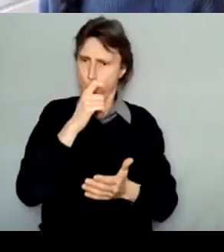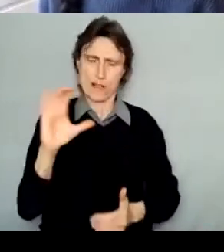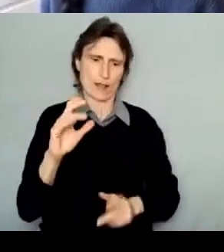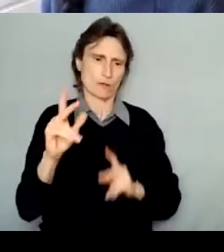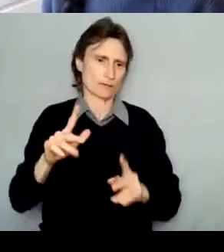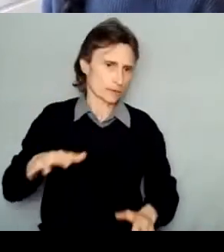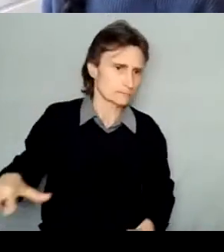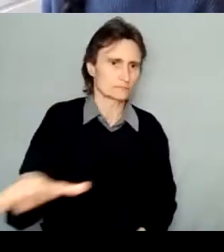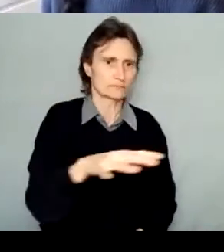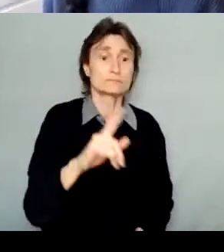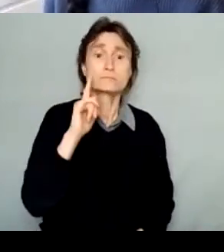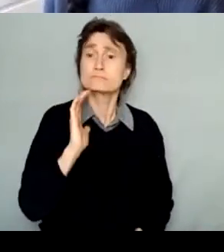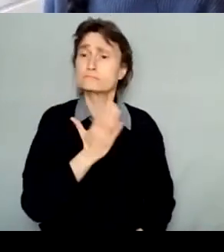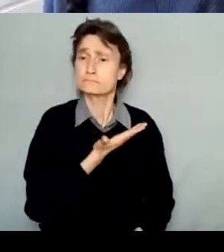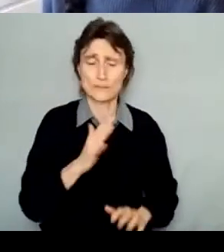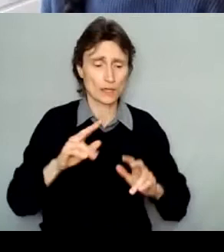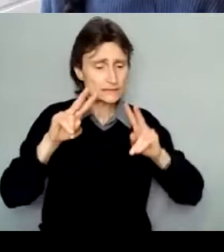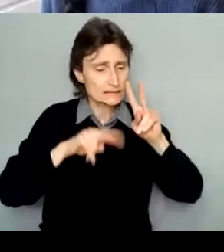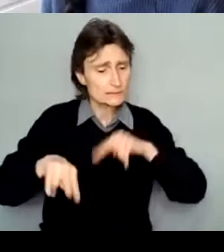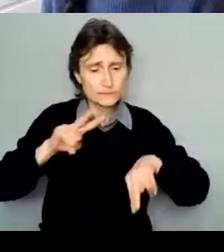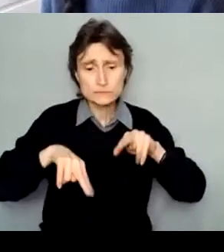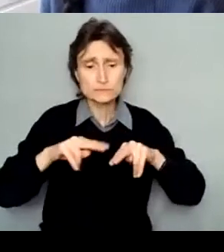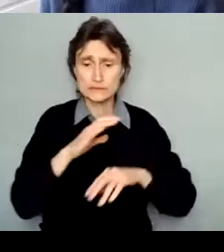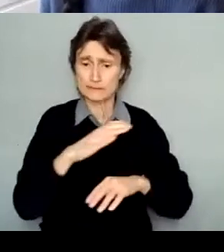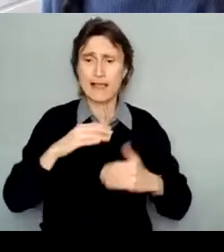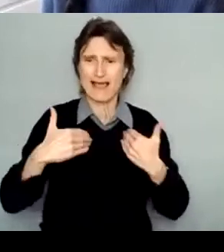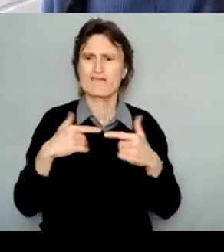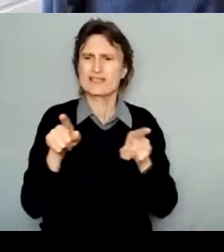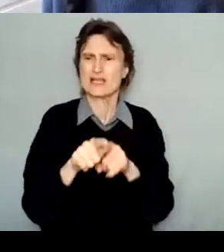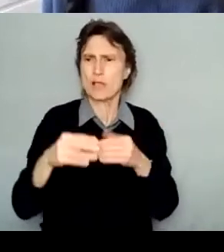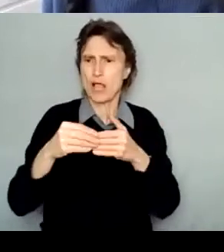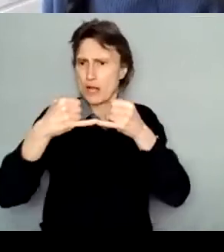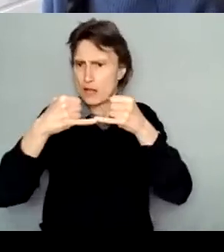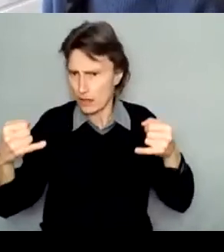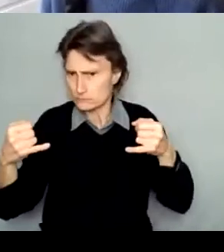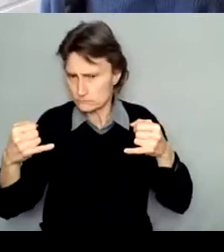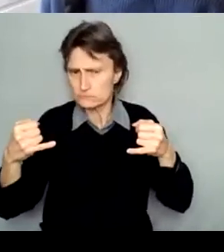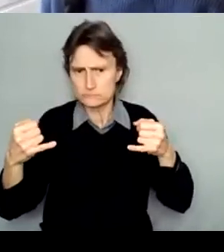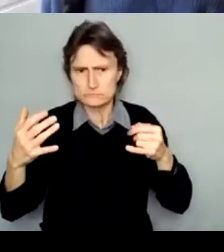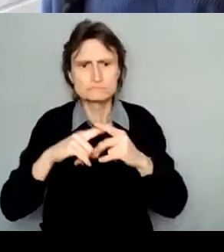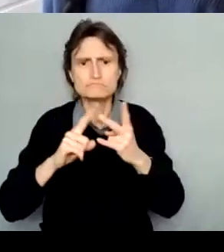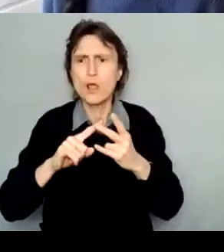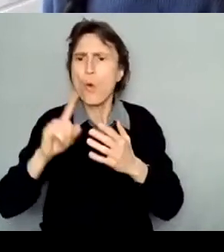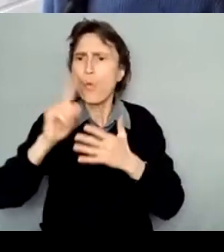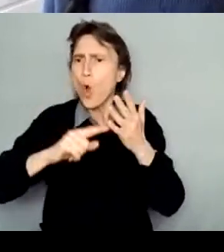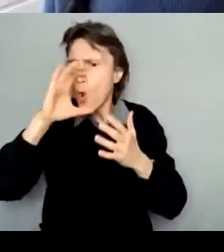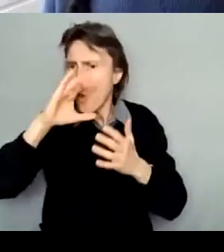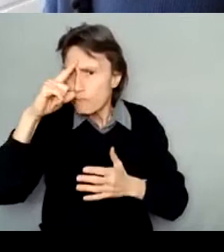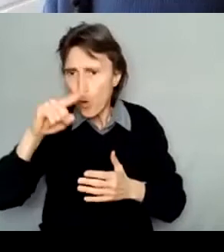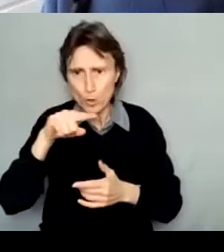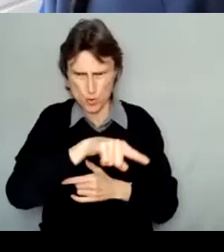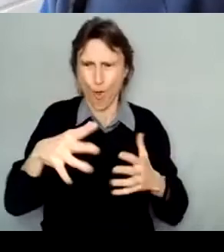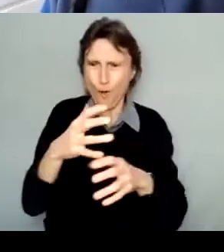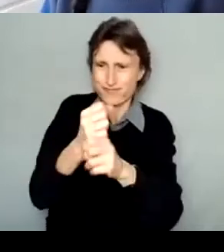committees for our programs have the same guidelines and criteria as you do. There's no hidden criteria. This program will have